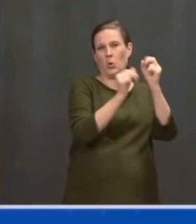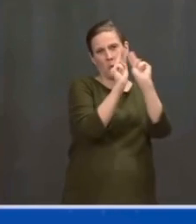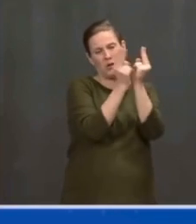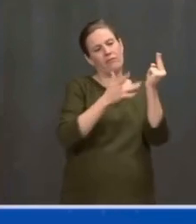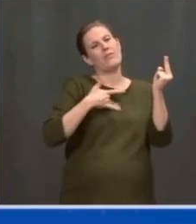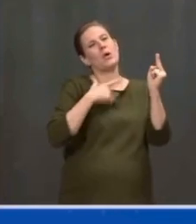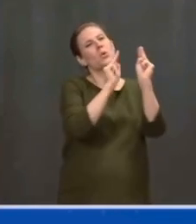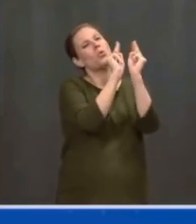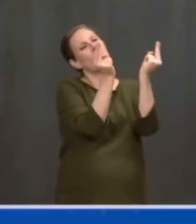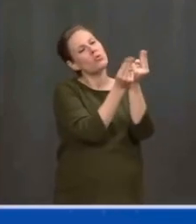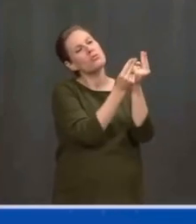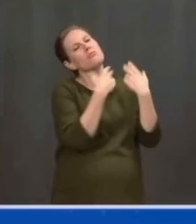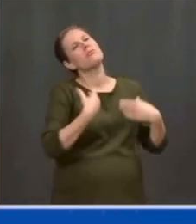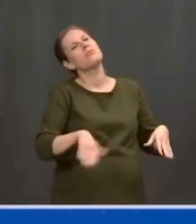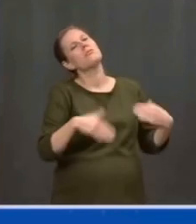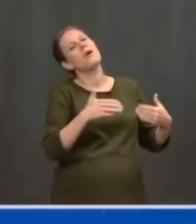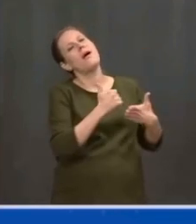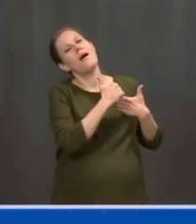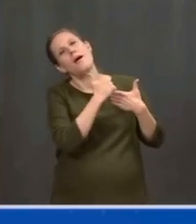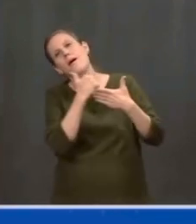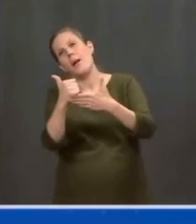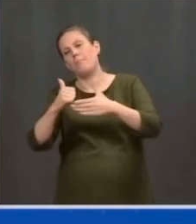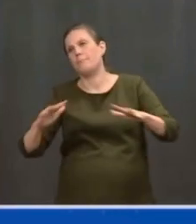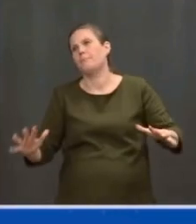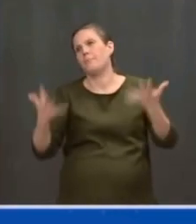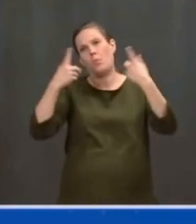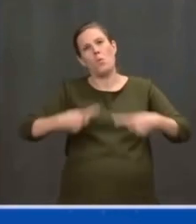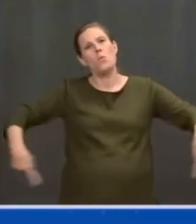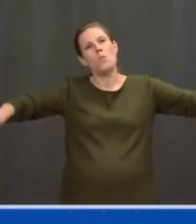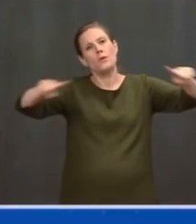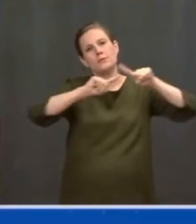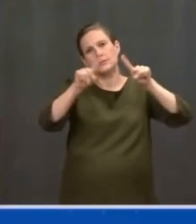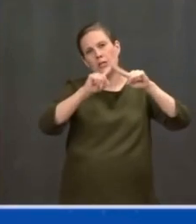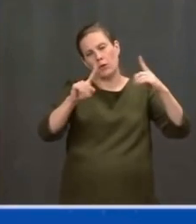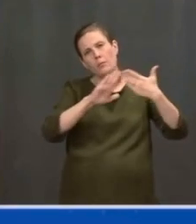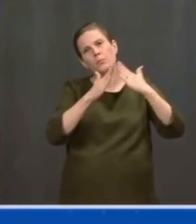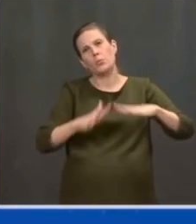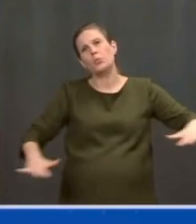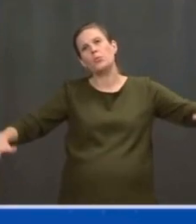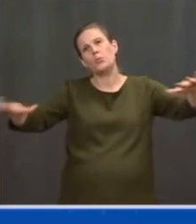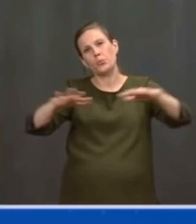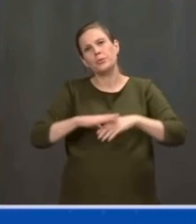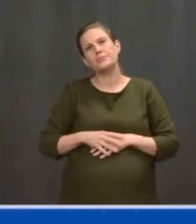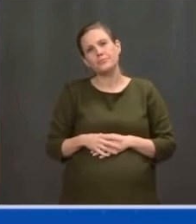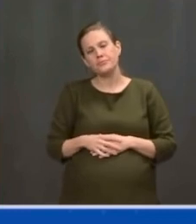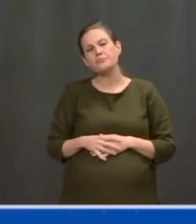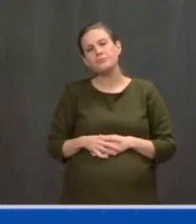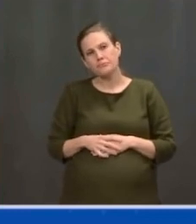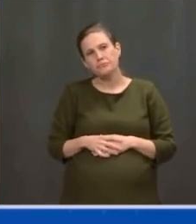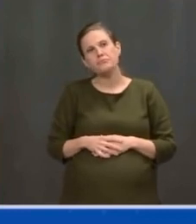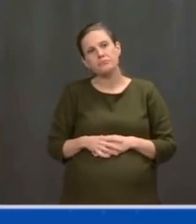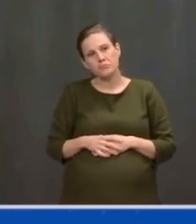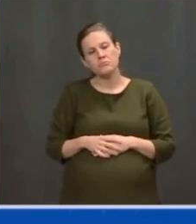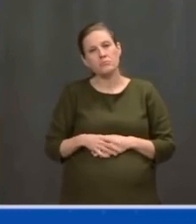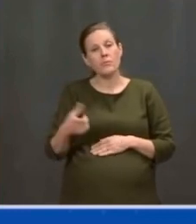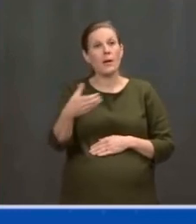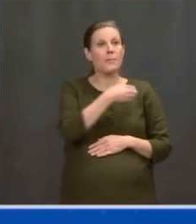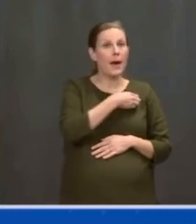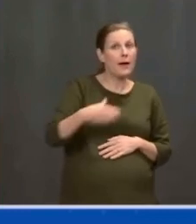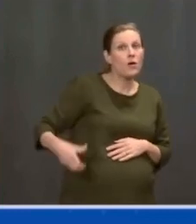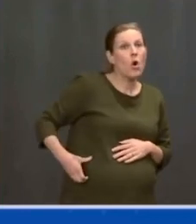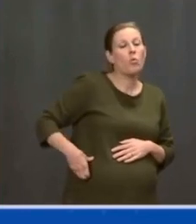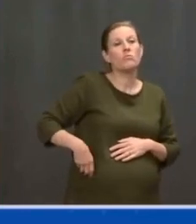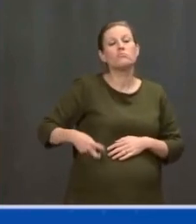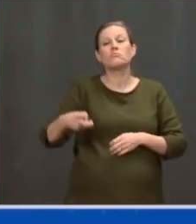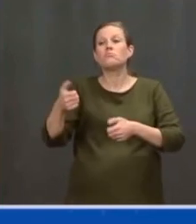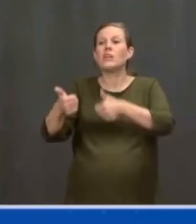from the county executive to the mayor, to everyone that's here, I want to say thank